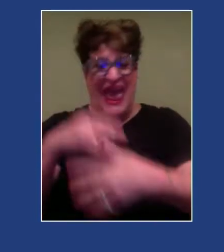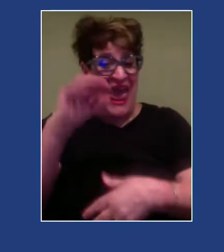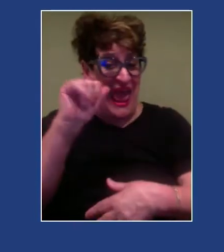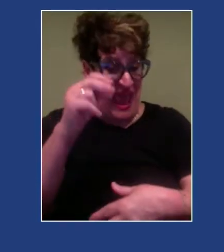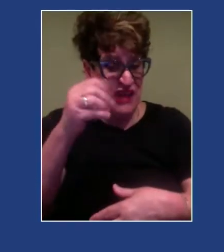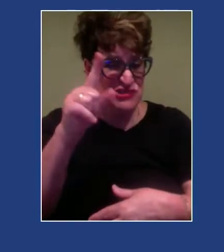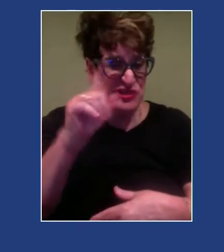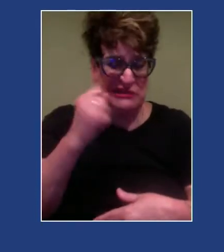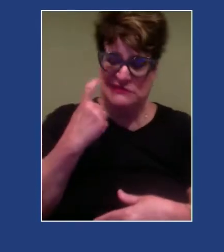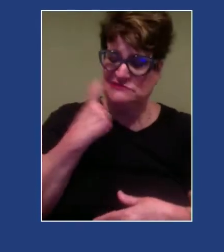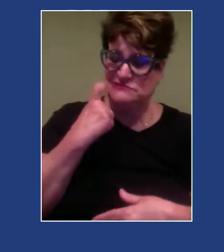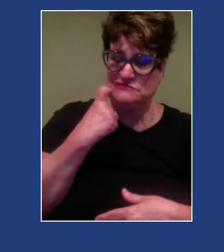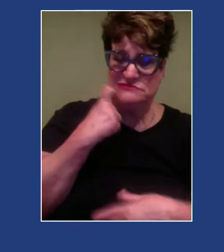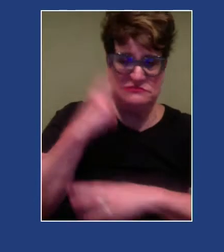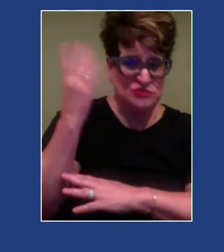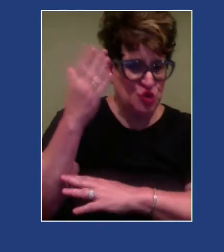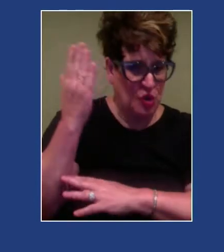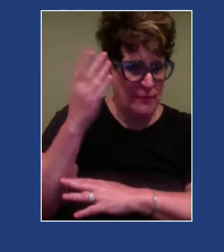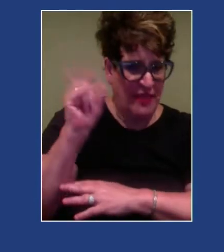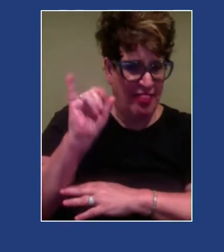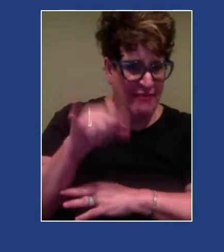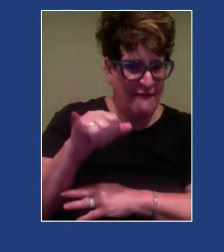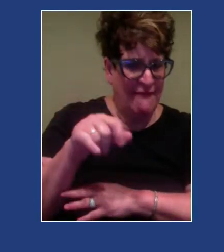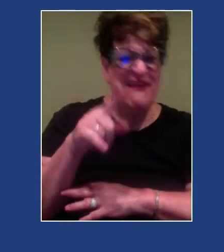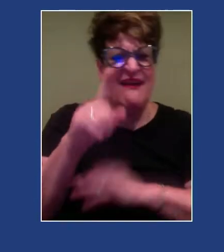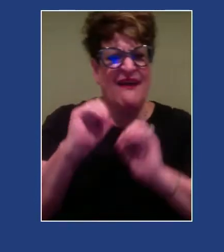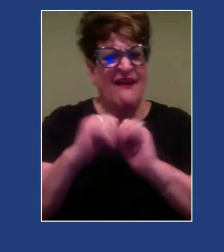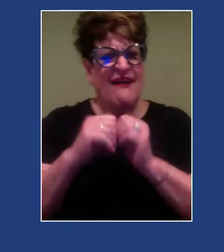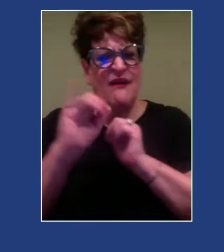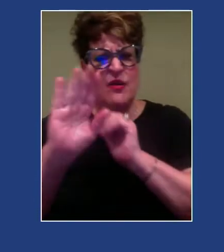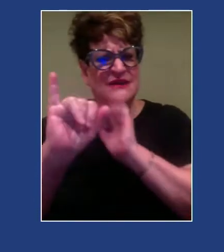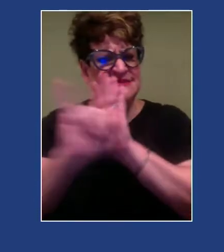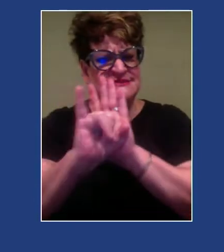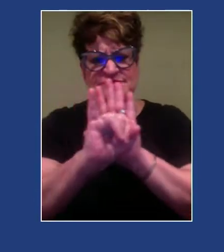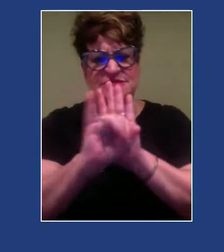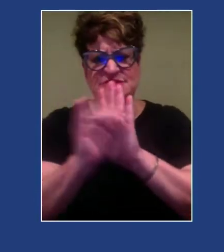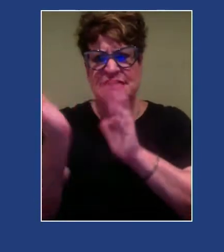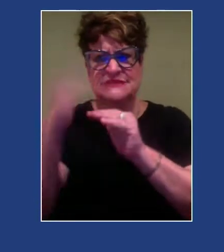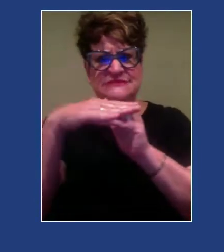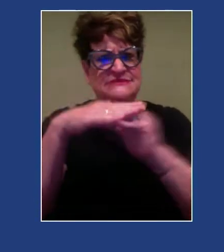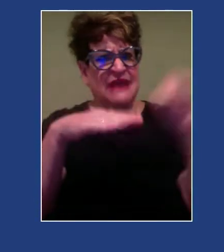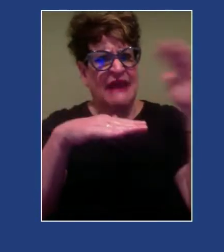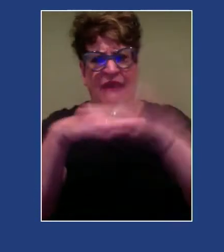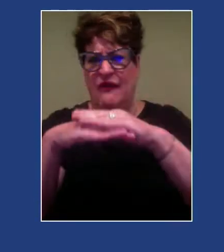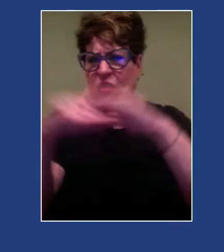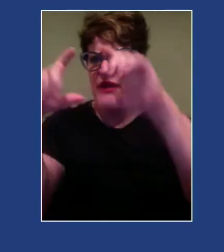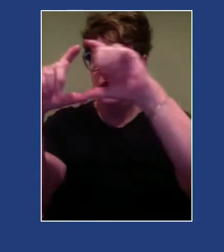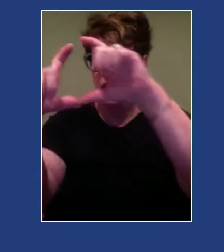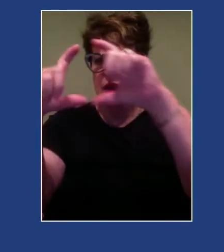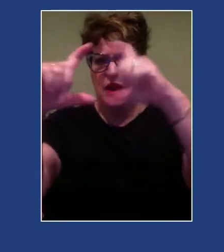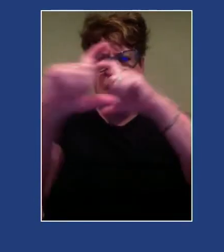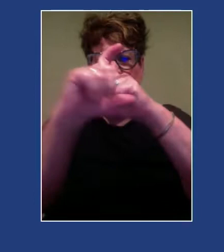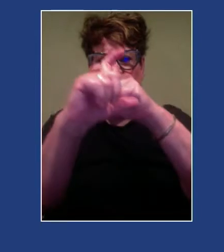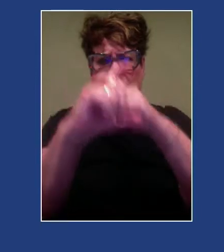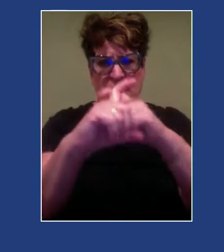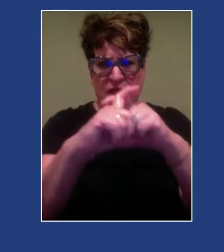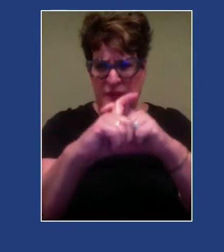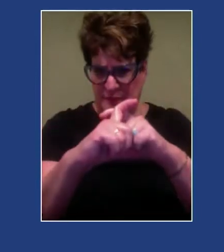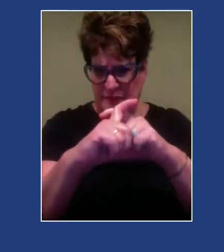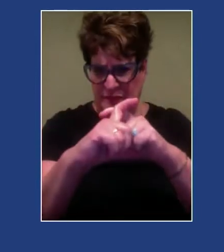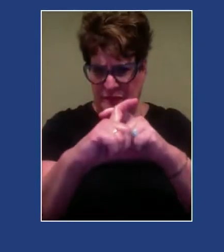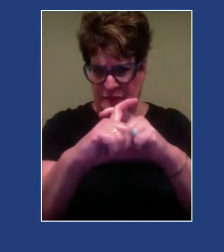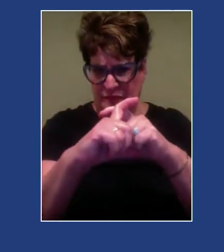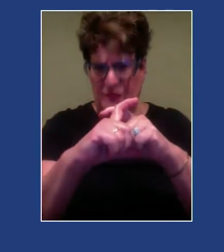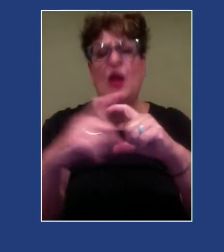ways that people's identities can intersect or stack onto one another, right? We've got race and